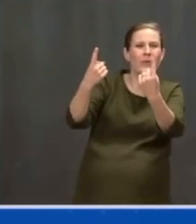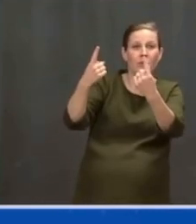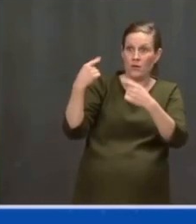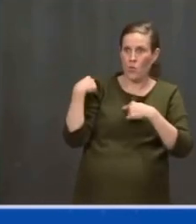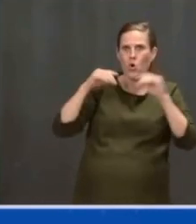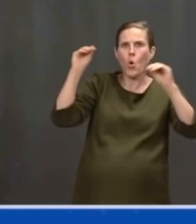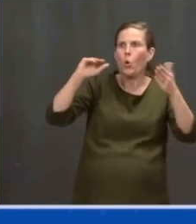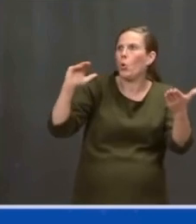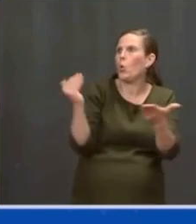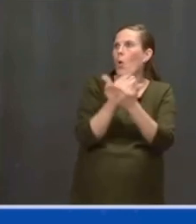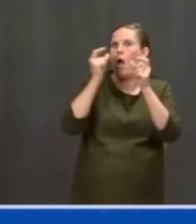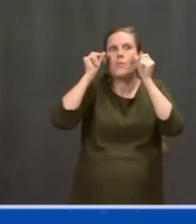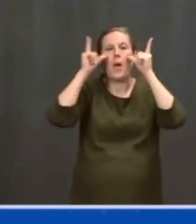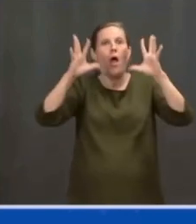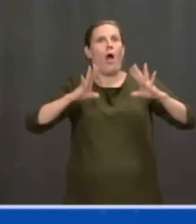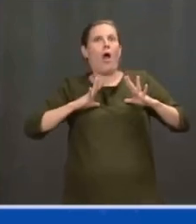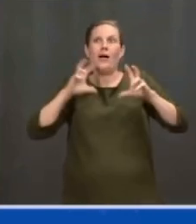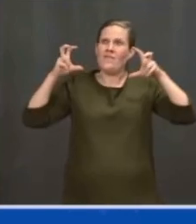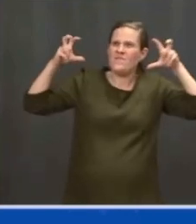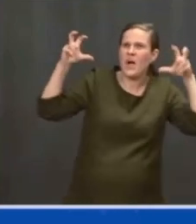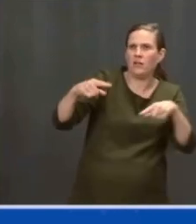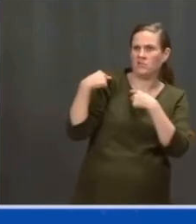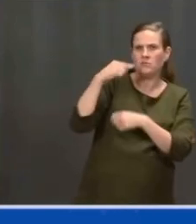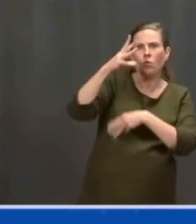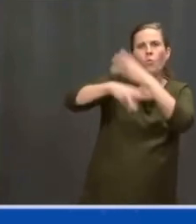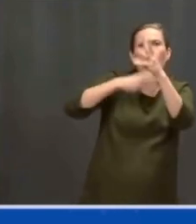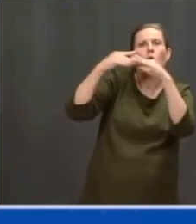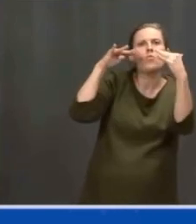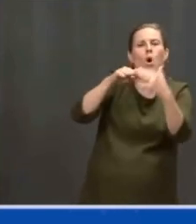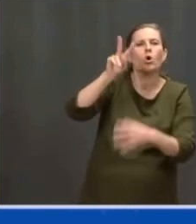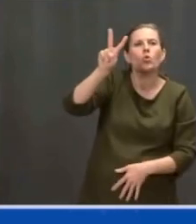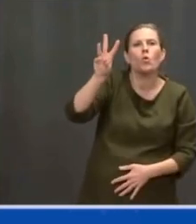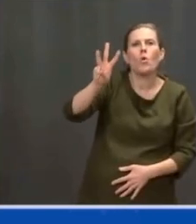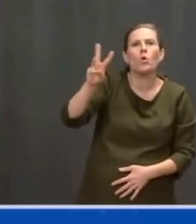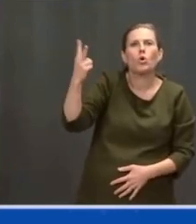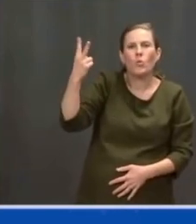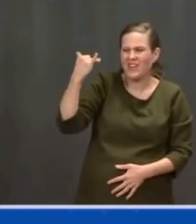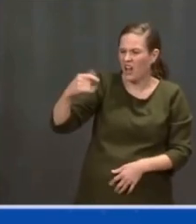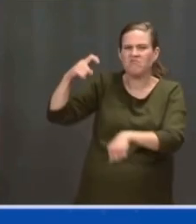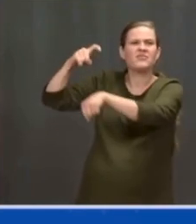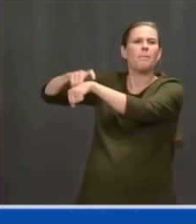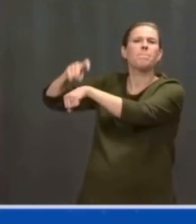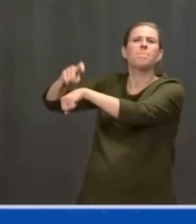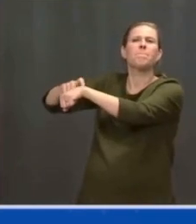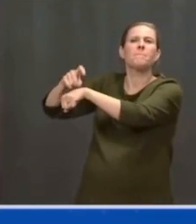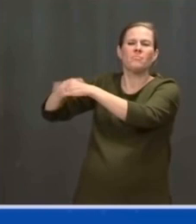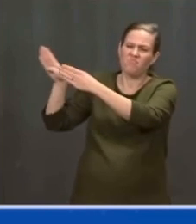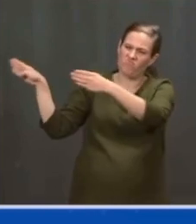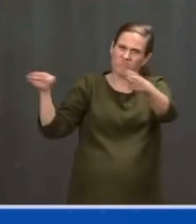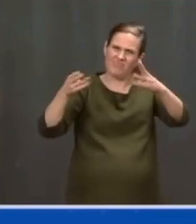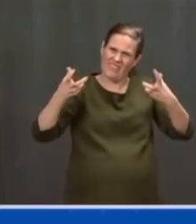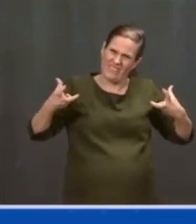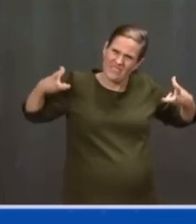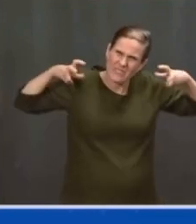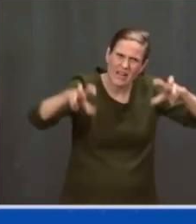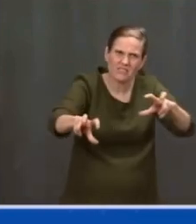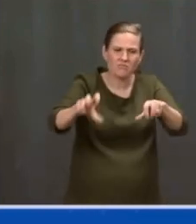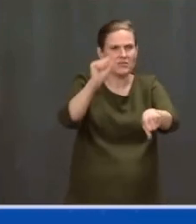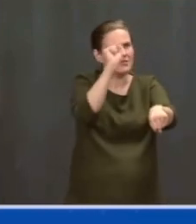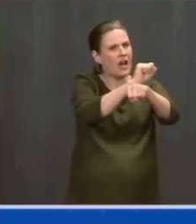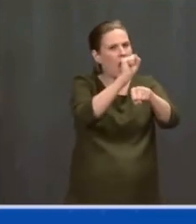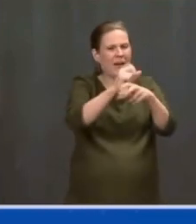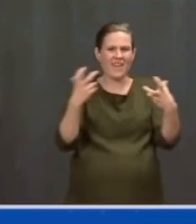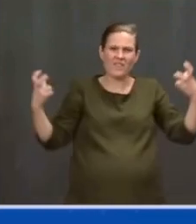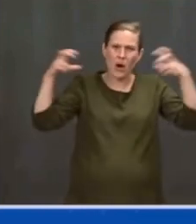good-paying jobs. It will grow the economy, make us more competitive around the world, promote our national security interests, and